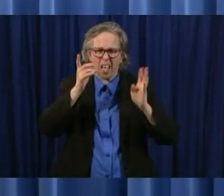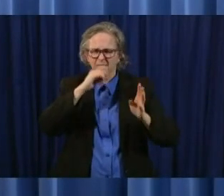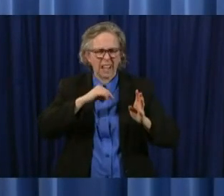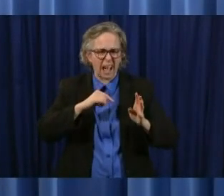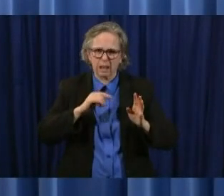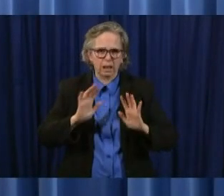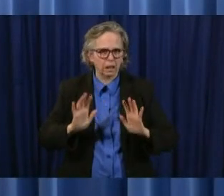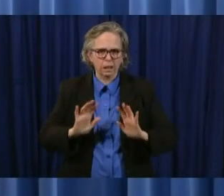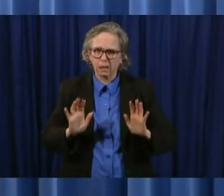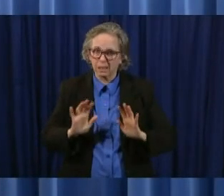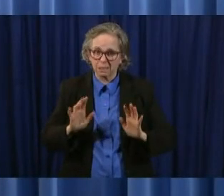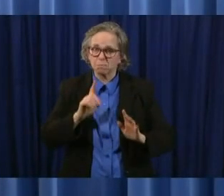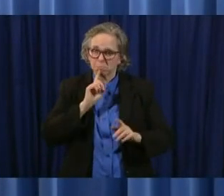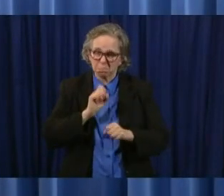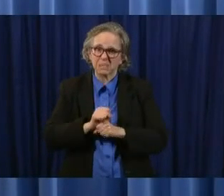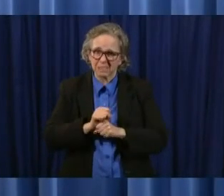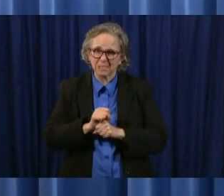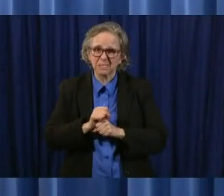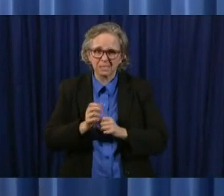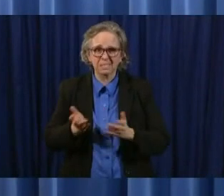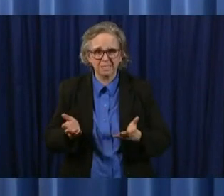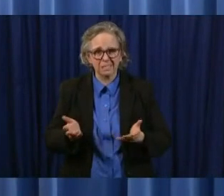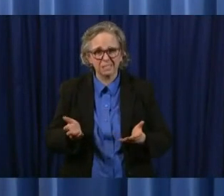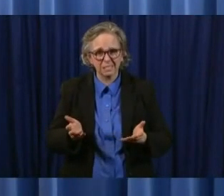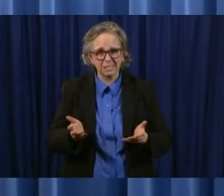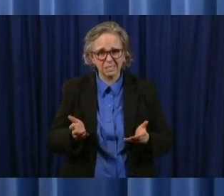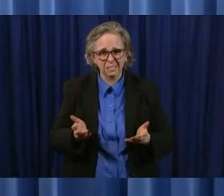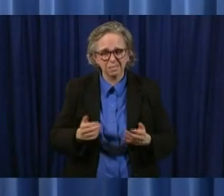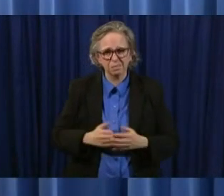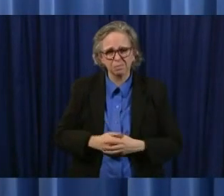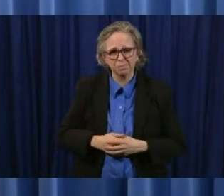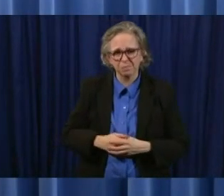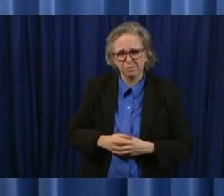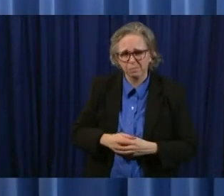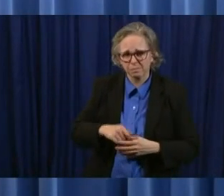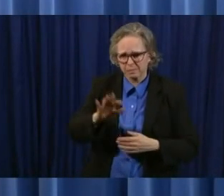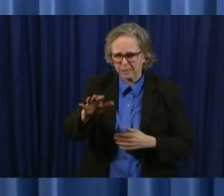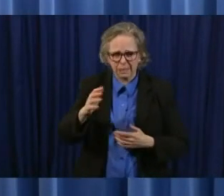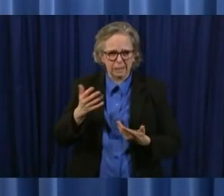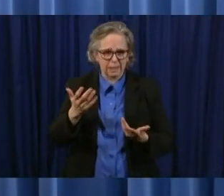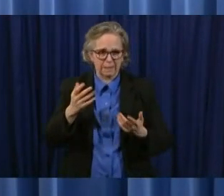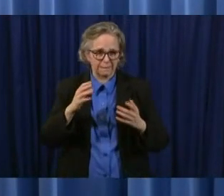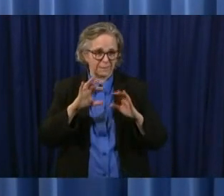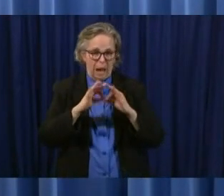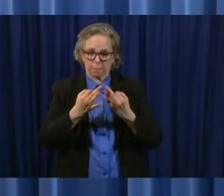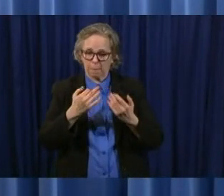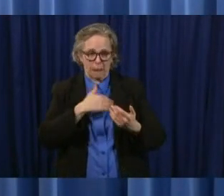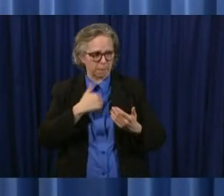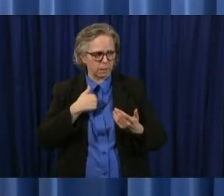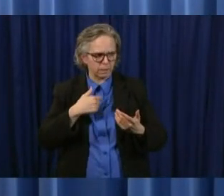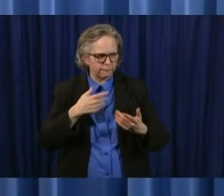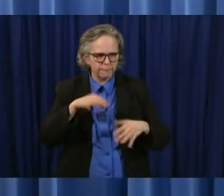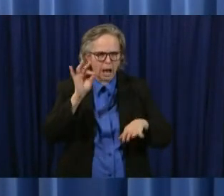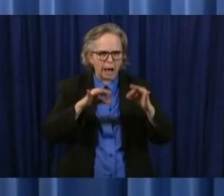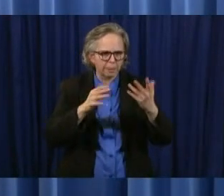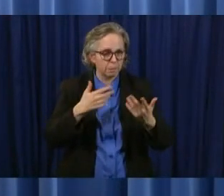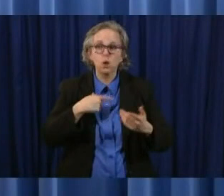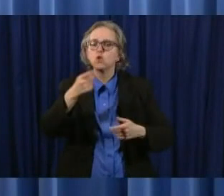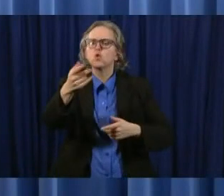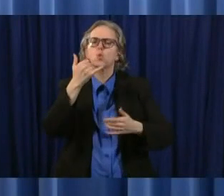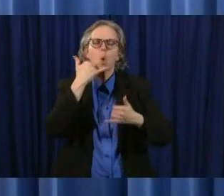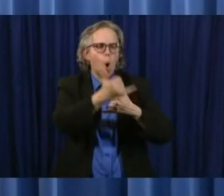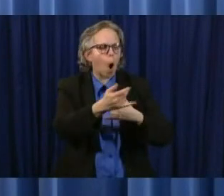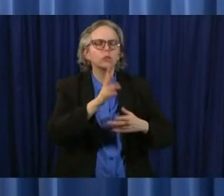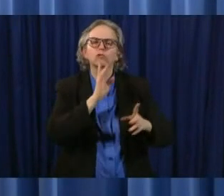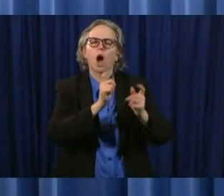uh need to talk to some of the members of the families of those who have died uh this is killing people every day in ohio ohioans have done